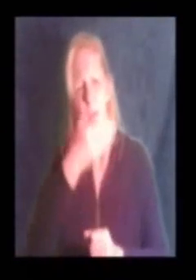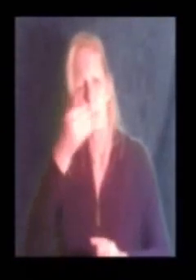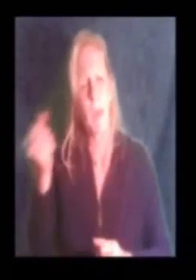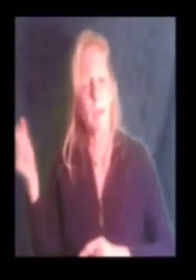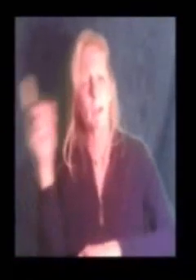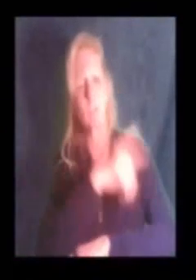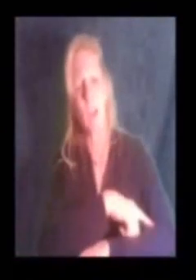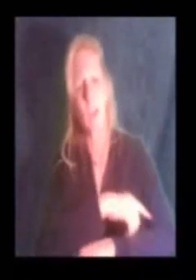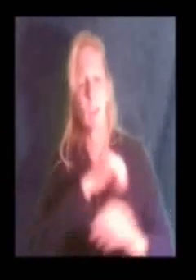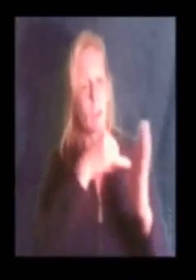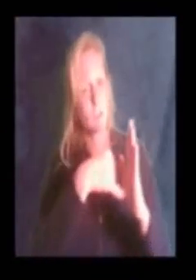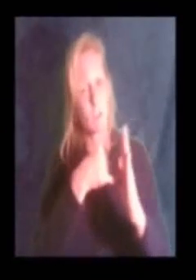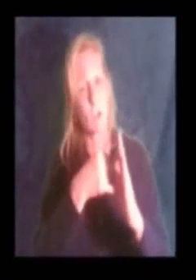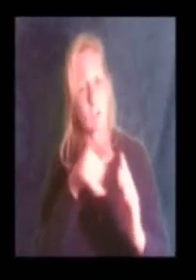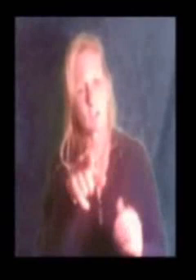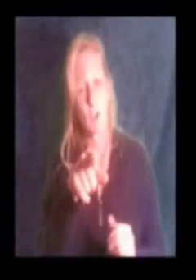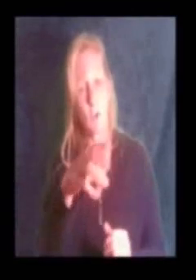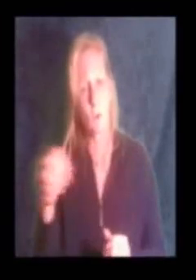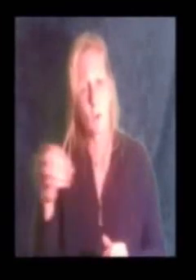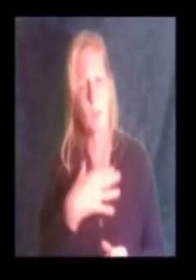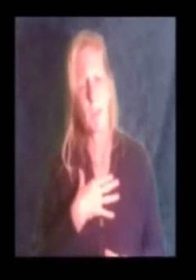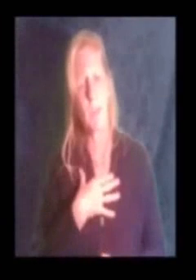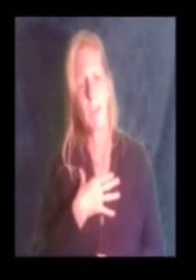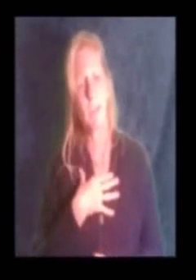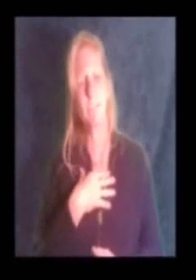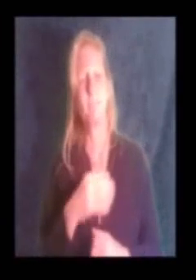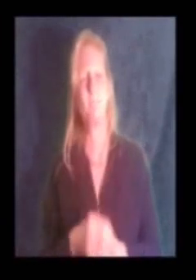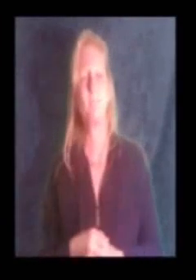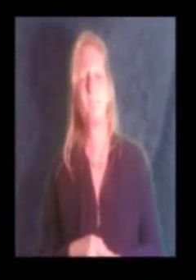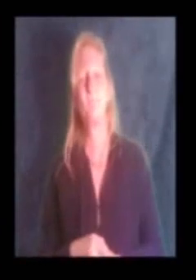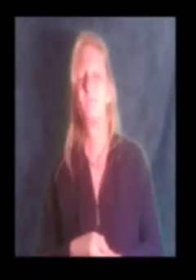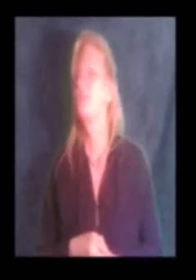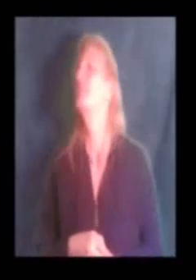we'll make a better day, just you and me